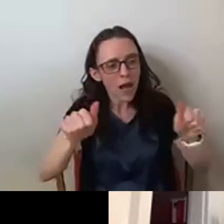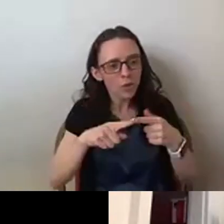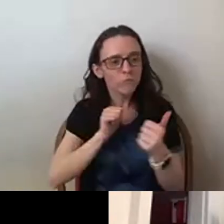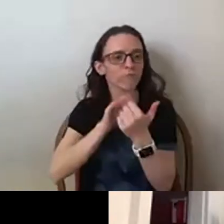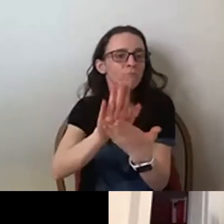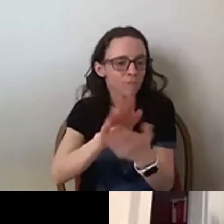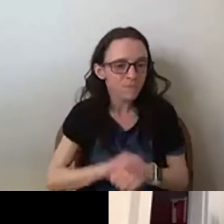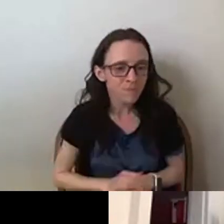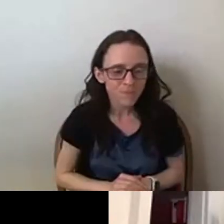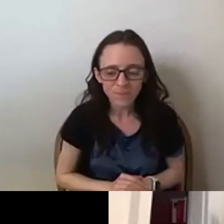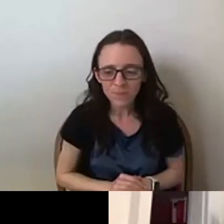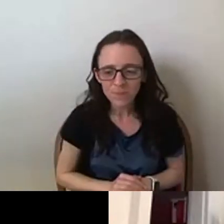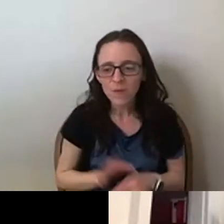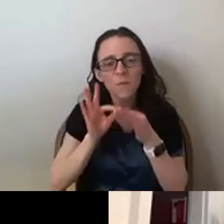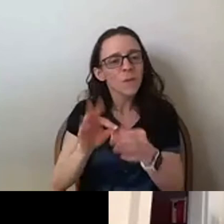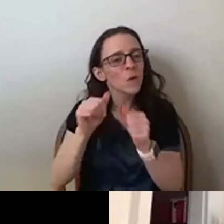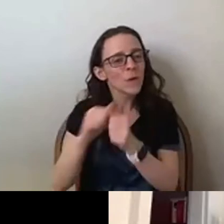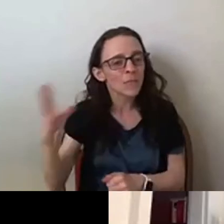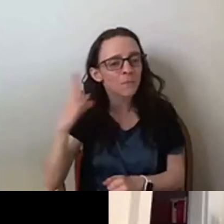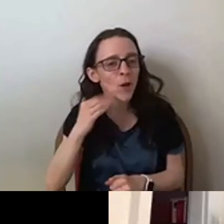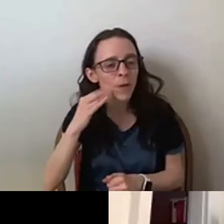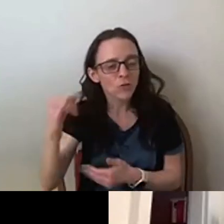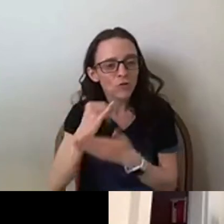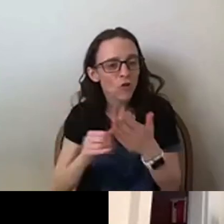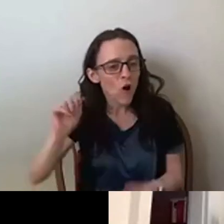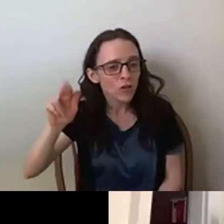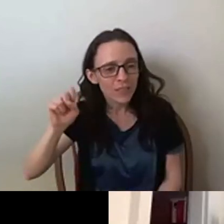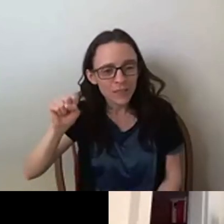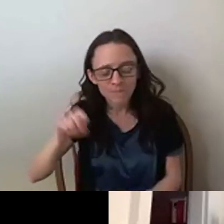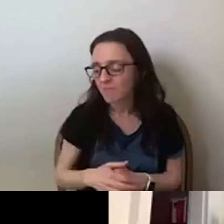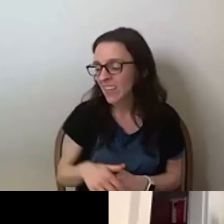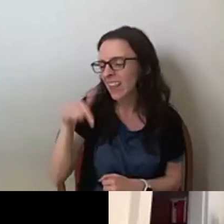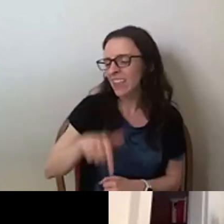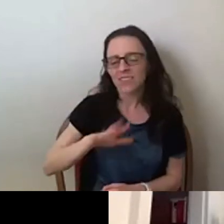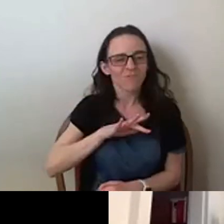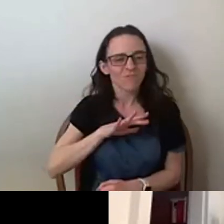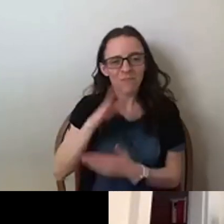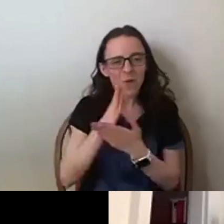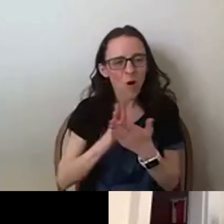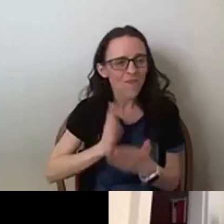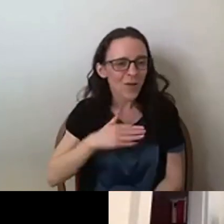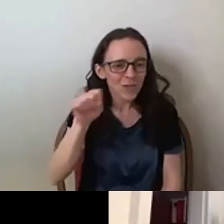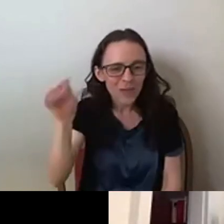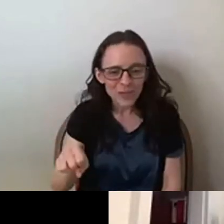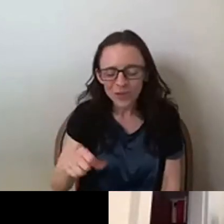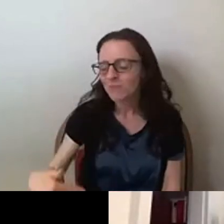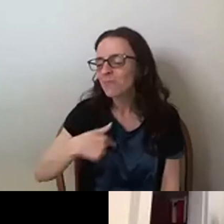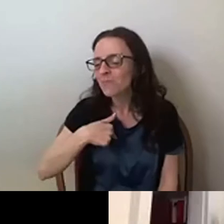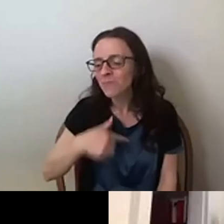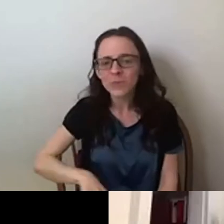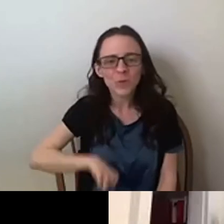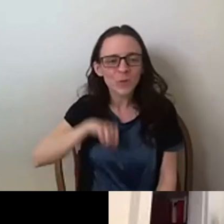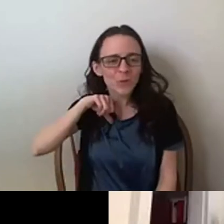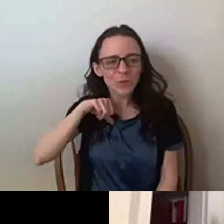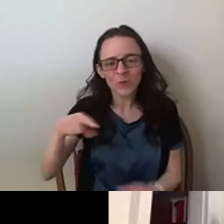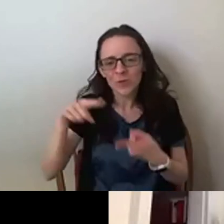Again, this is always a high point of our spring semester. And I'm very glad that so many of you student presenters are